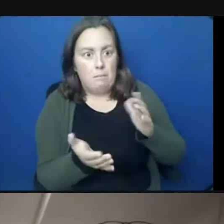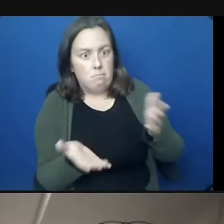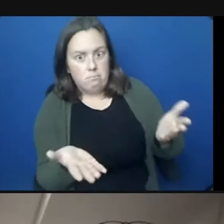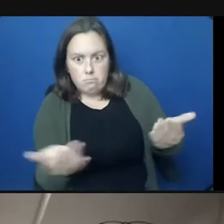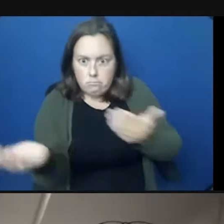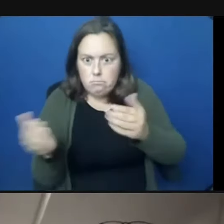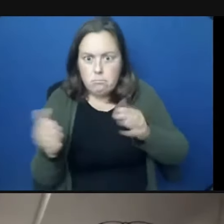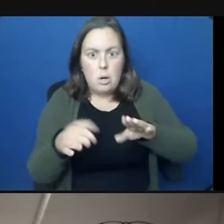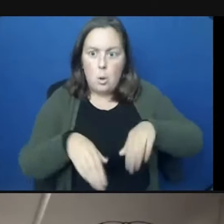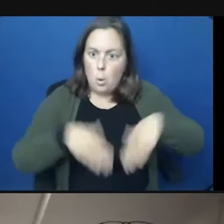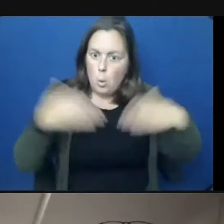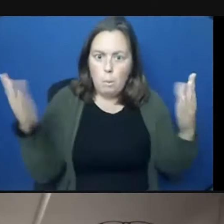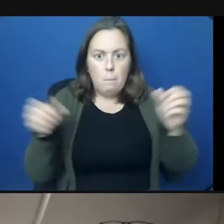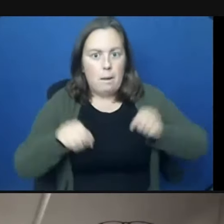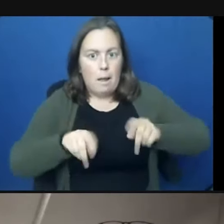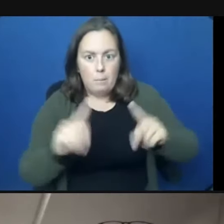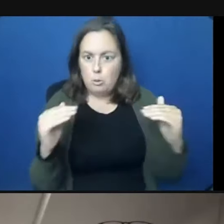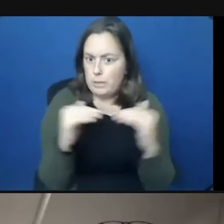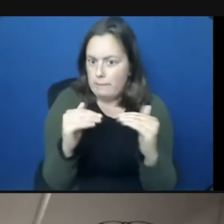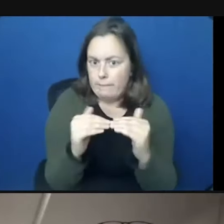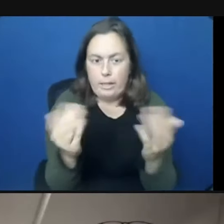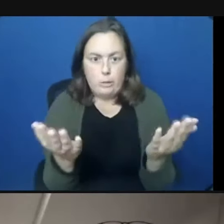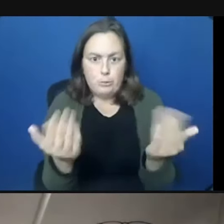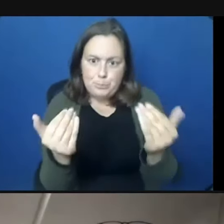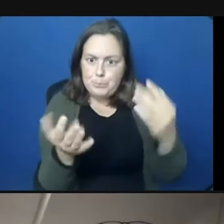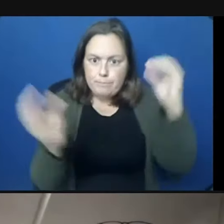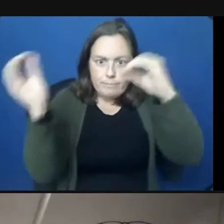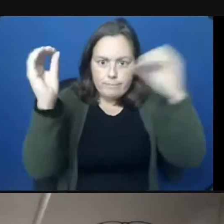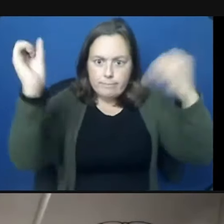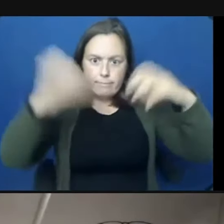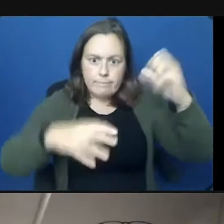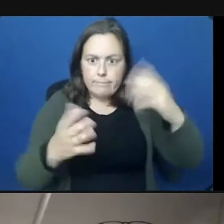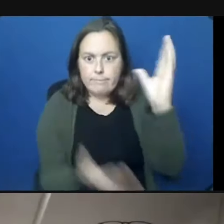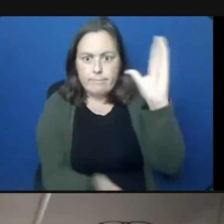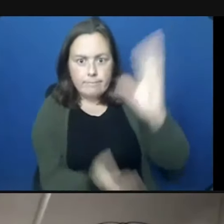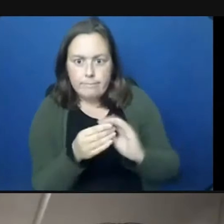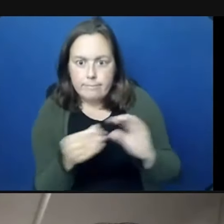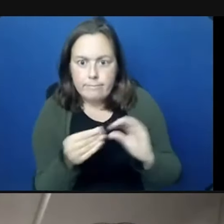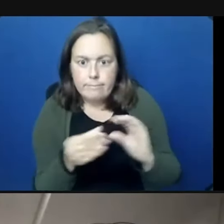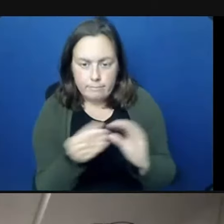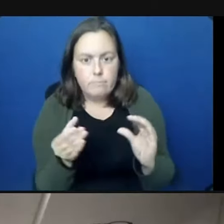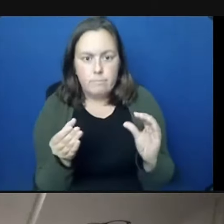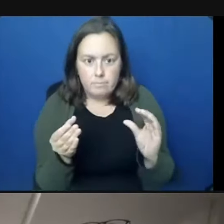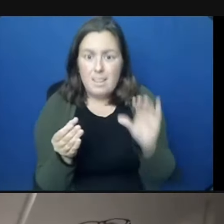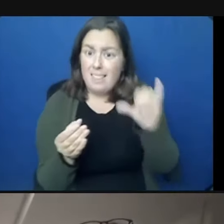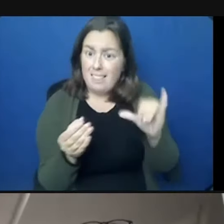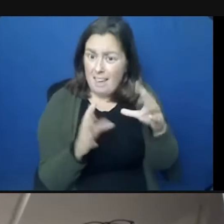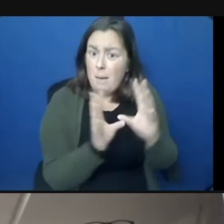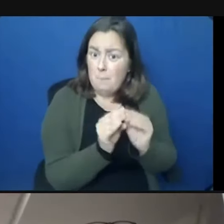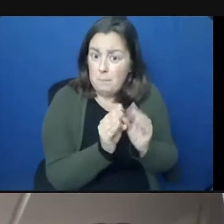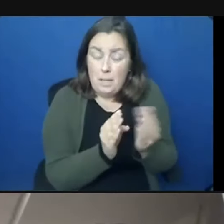teachers and all tax-paying citizens of the town. Ample opportunity to speak on this topic. At that meeting on 9